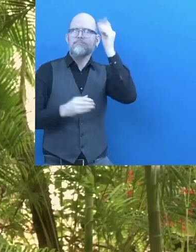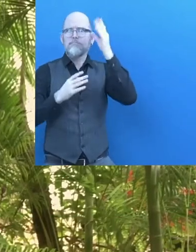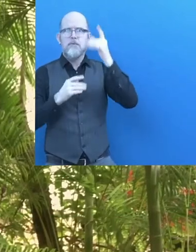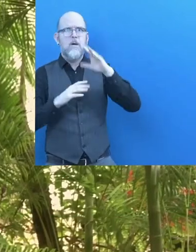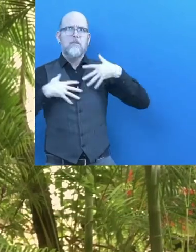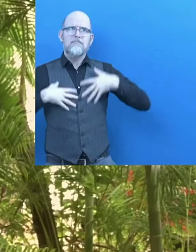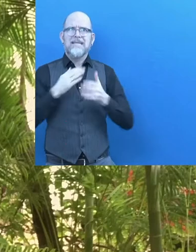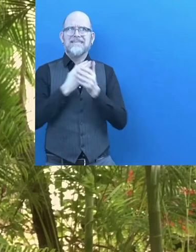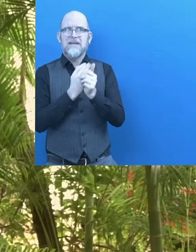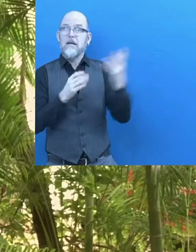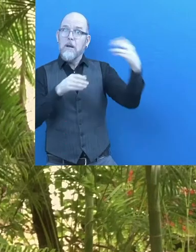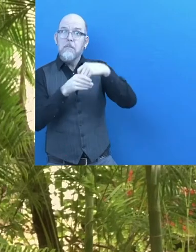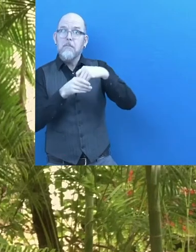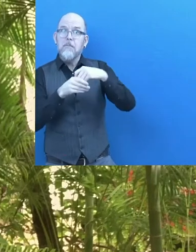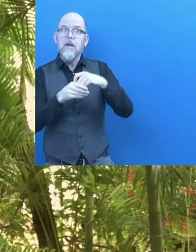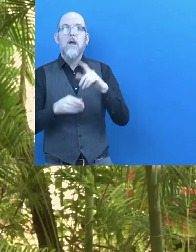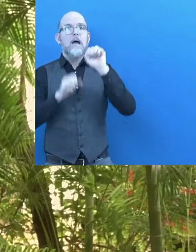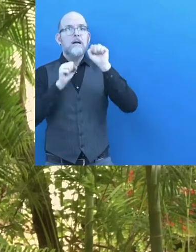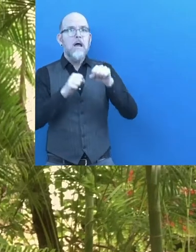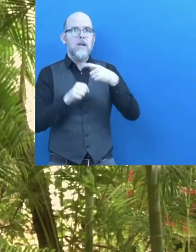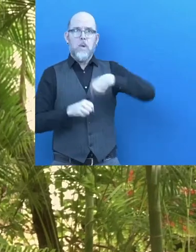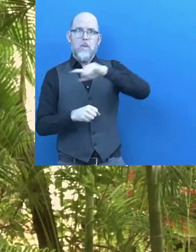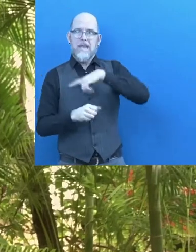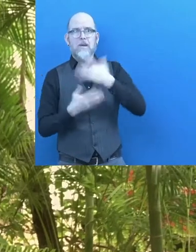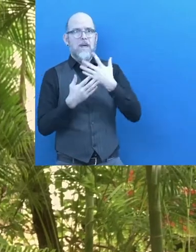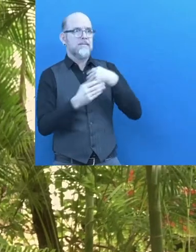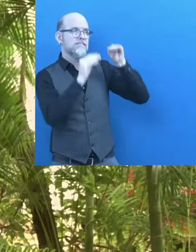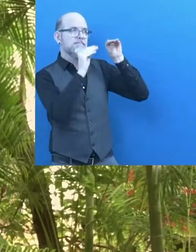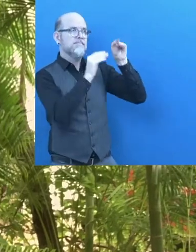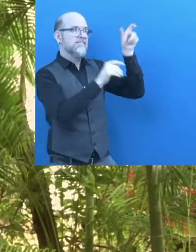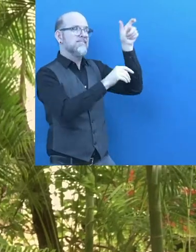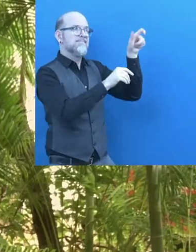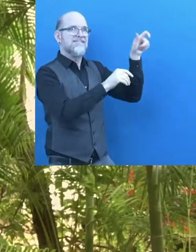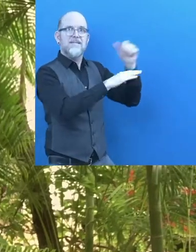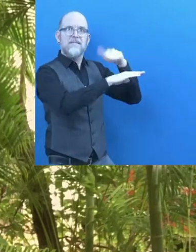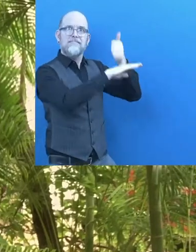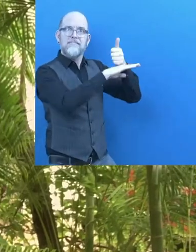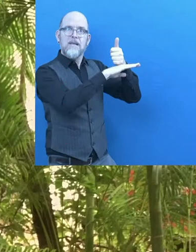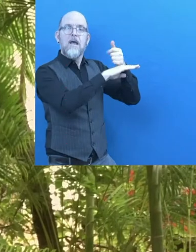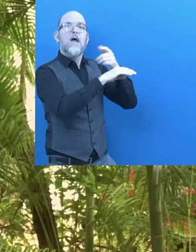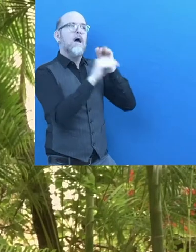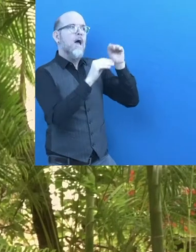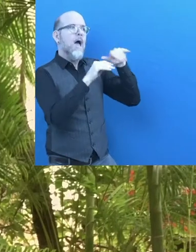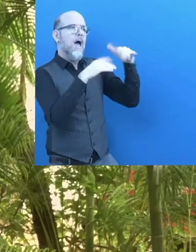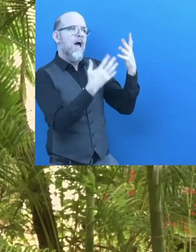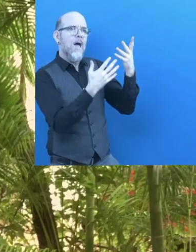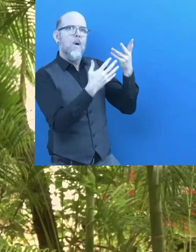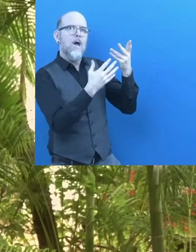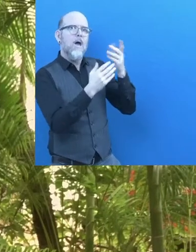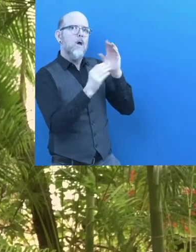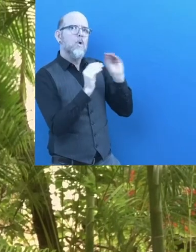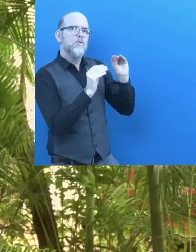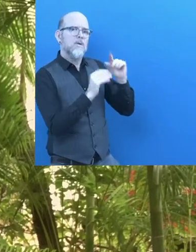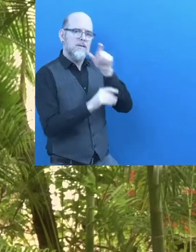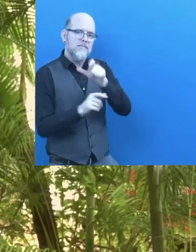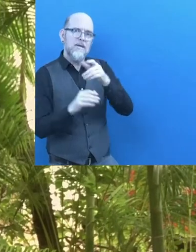on how to evaluate applicants with disabilities, putting the ability first. We also create another learning platform,